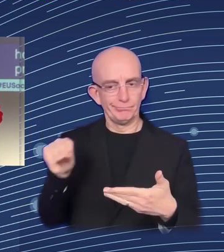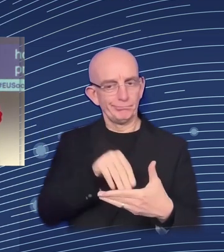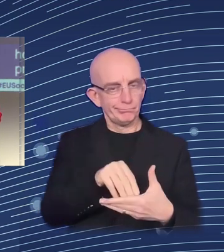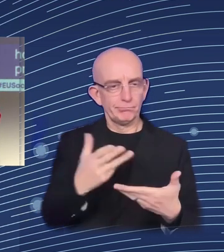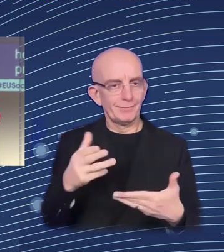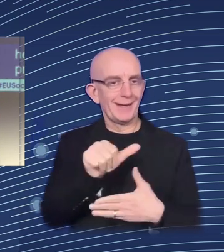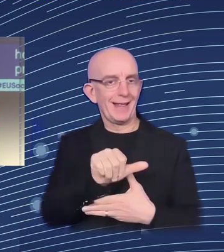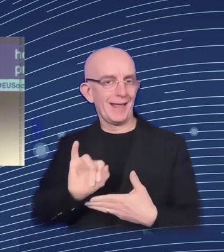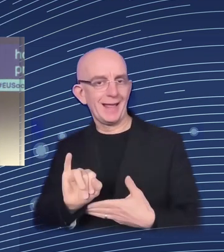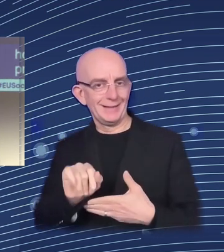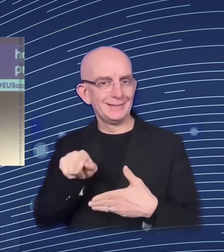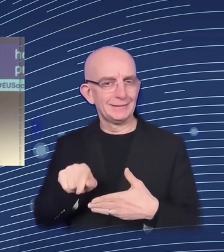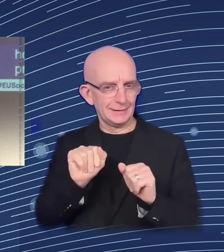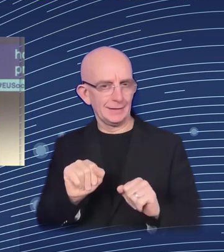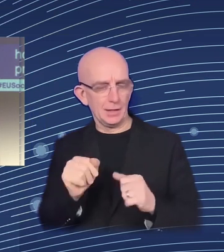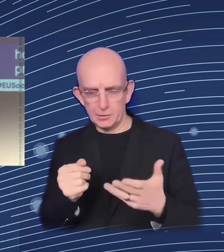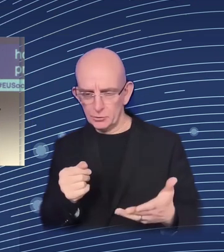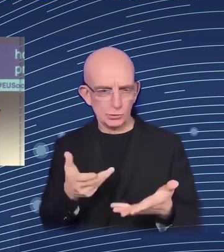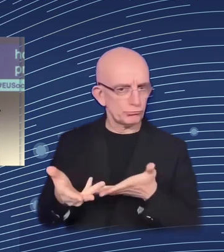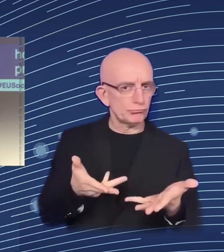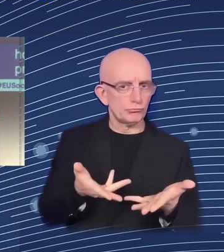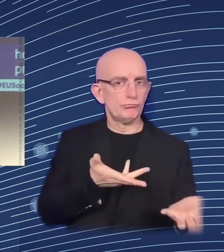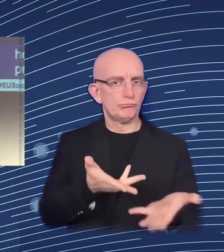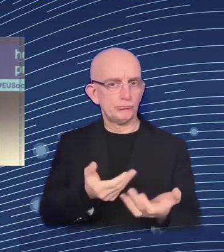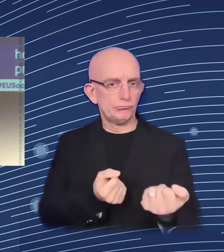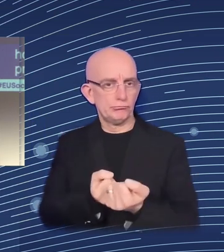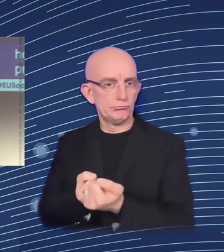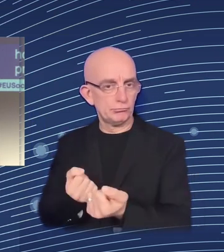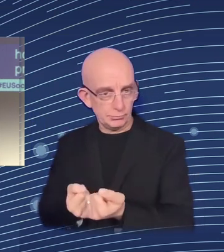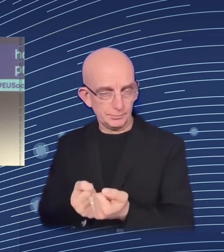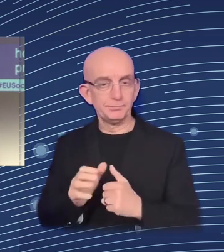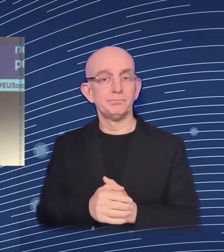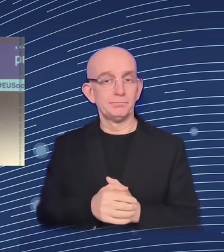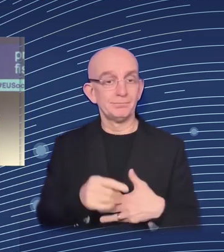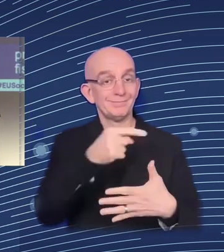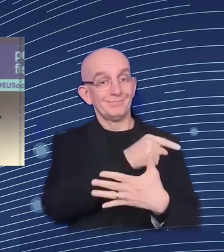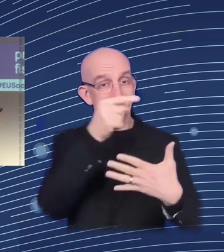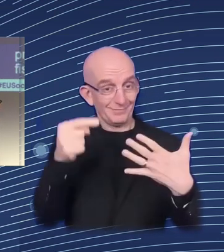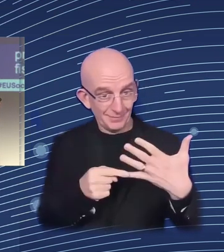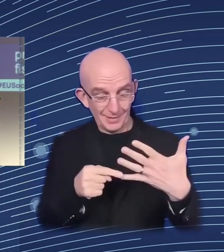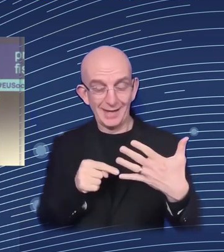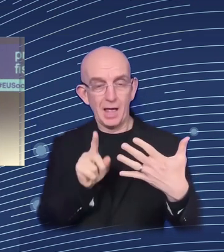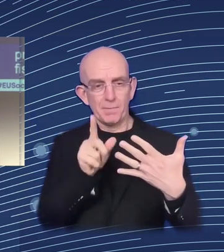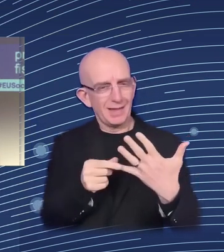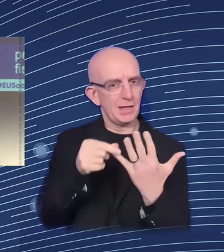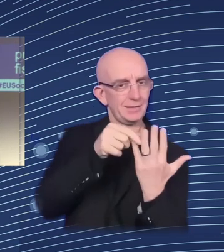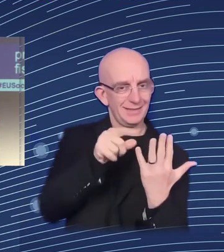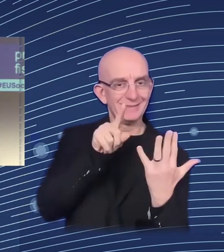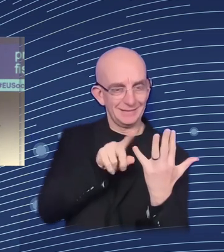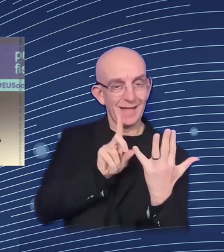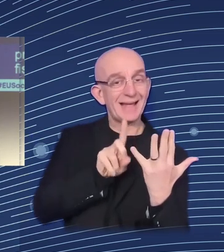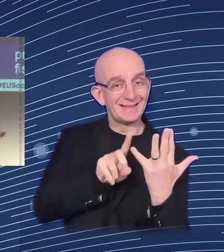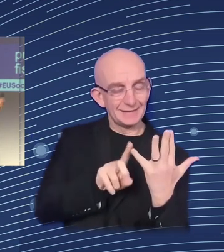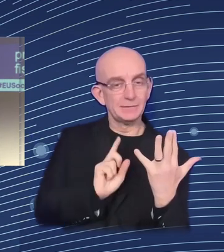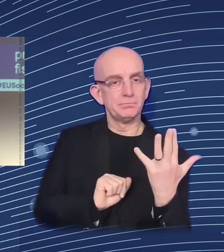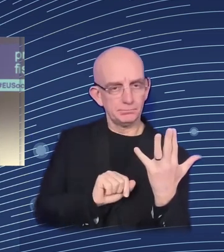resourcing and fiscal constraints that all welfare states are facing across Europe. Let me try